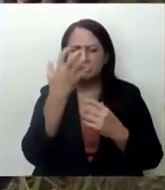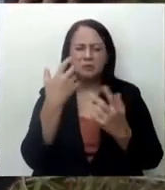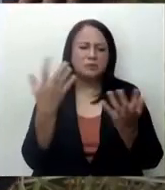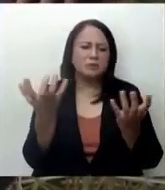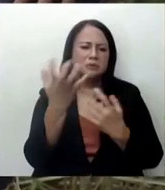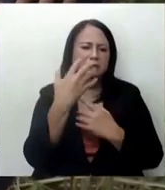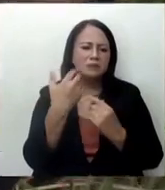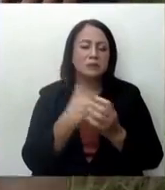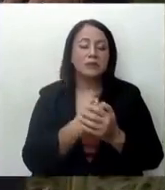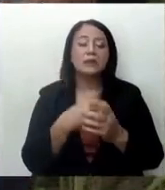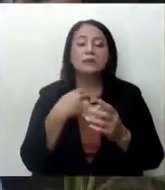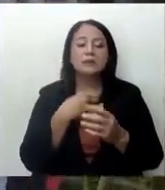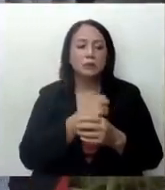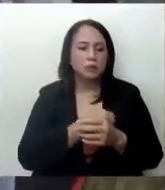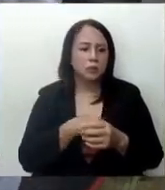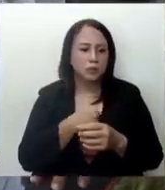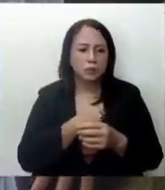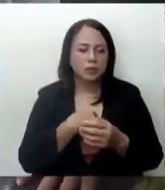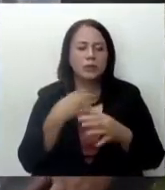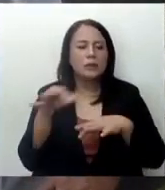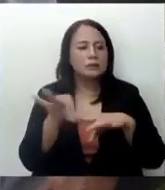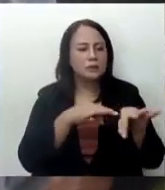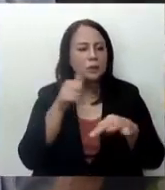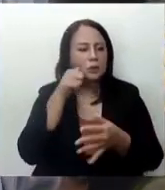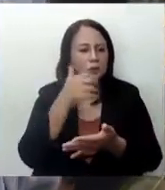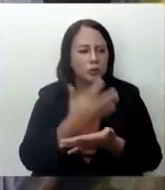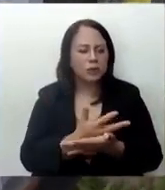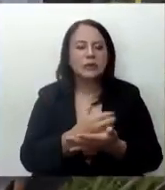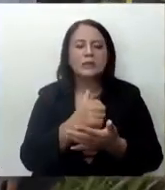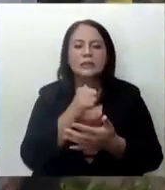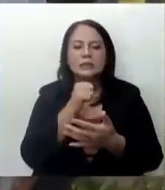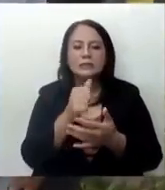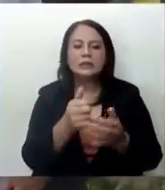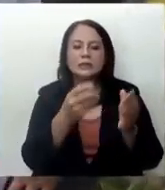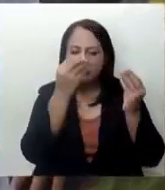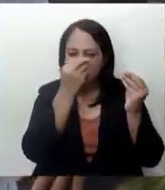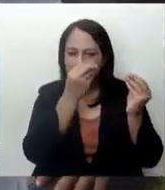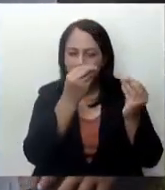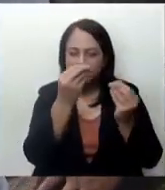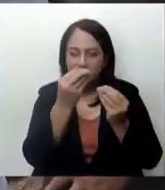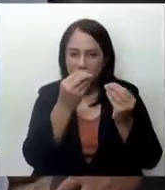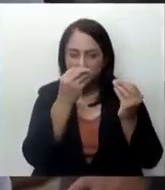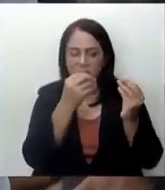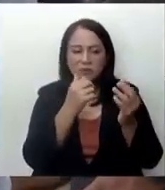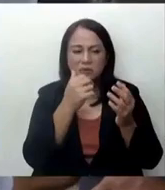Nenita apologized and explained to her daughter that she did not deliberately hide her husband's death.